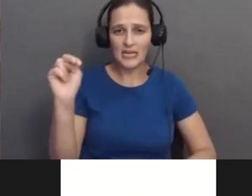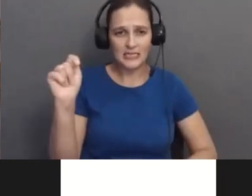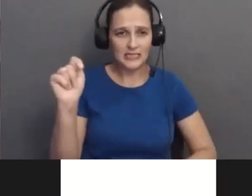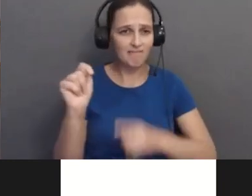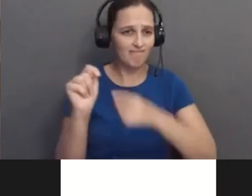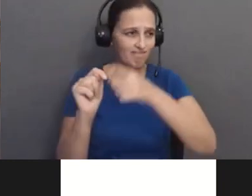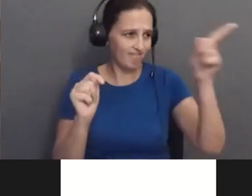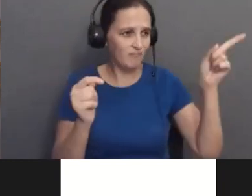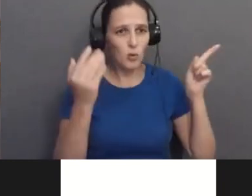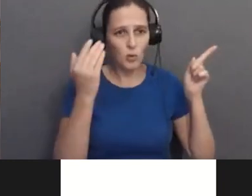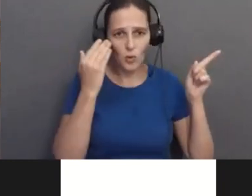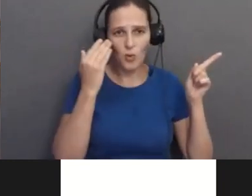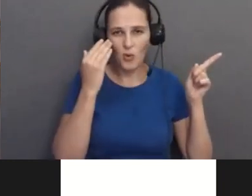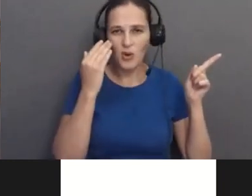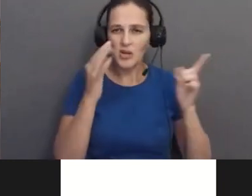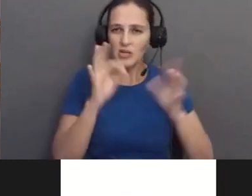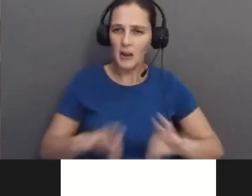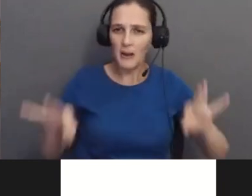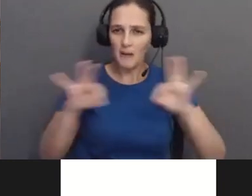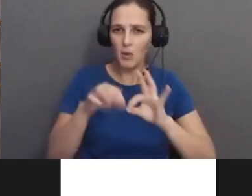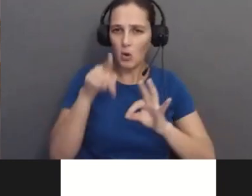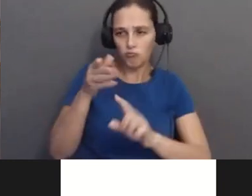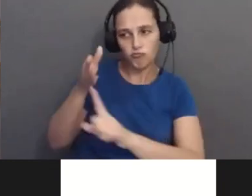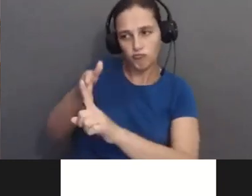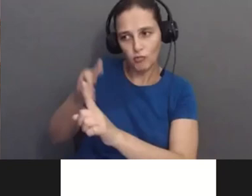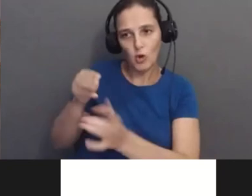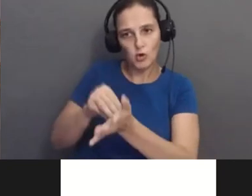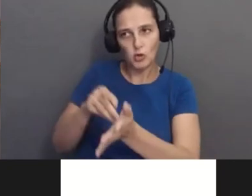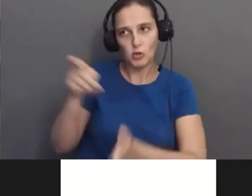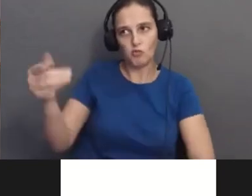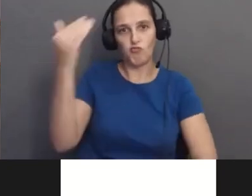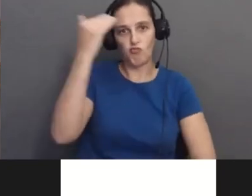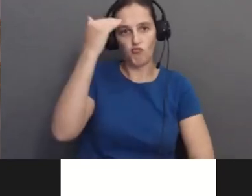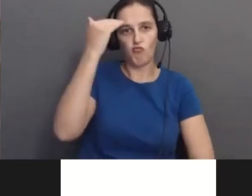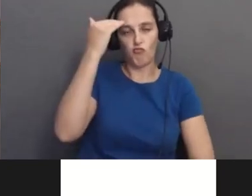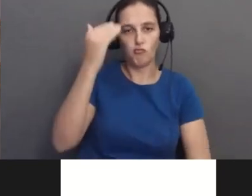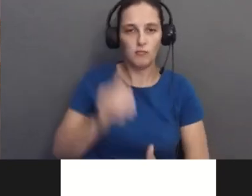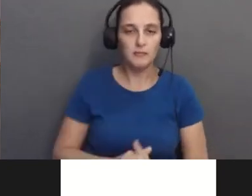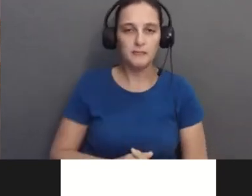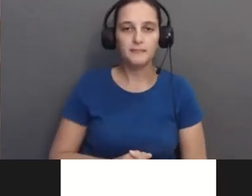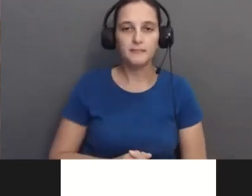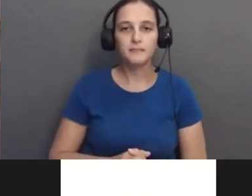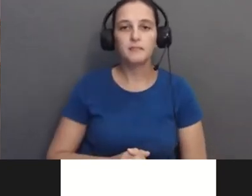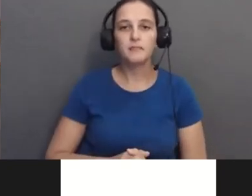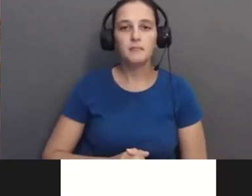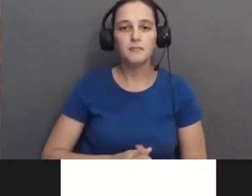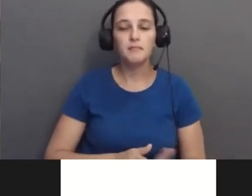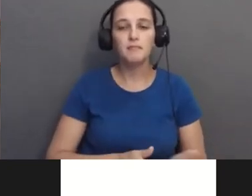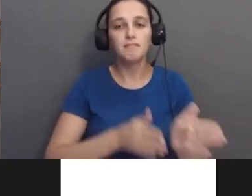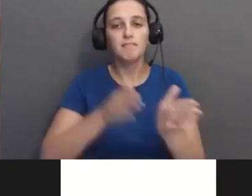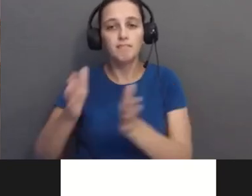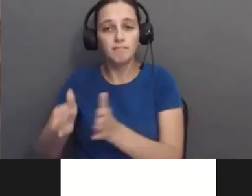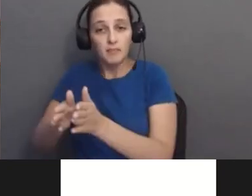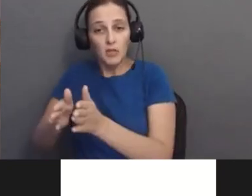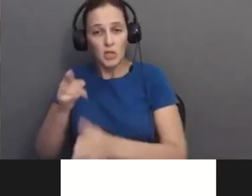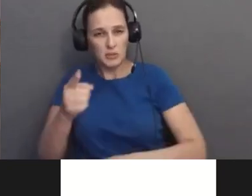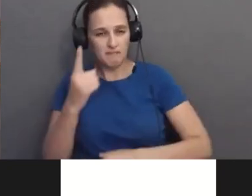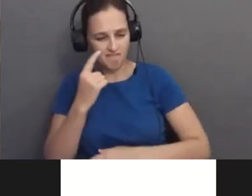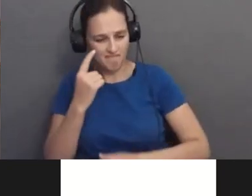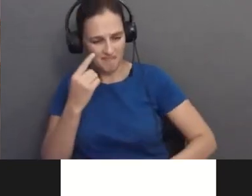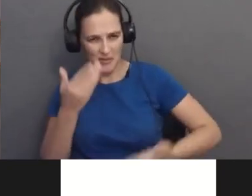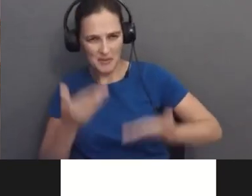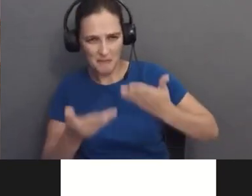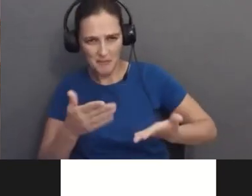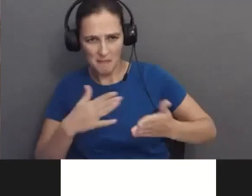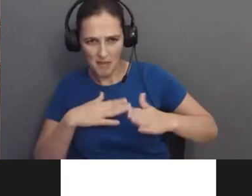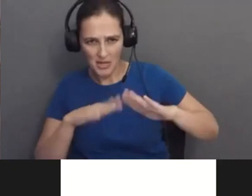sure that you're seeing a provider who knows about it. Now, if you think your child might have this, or